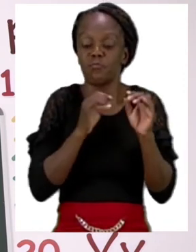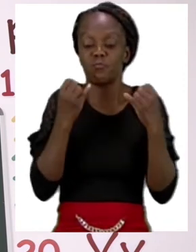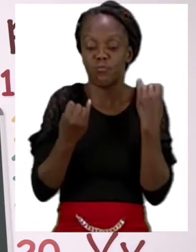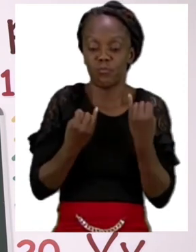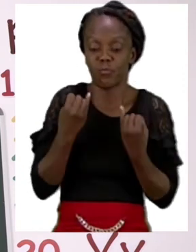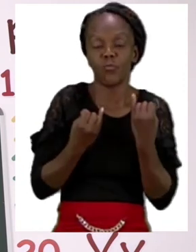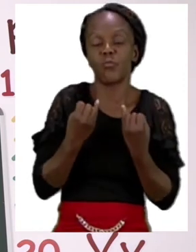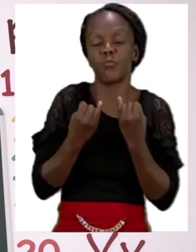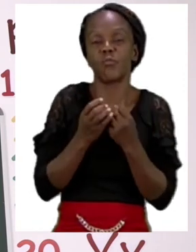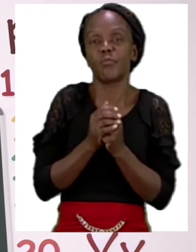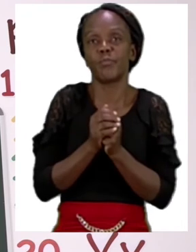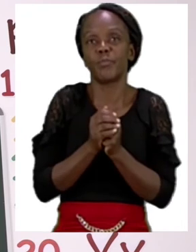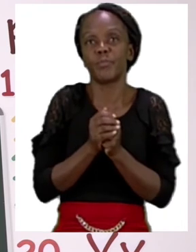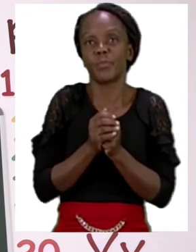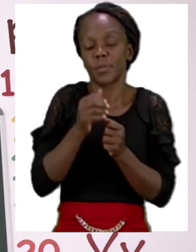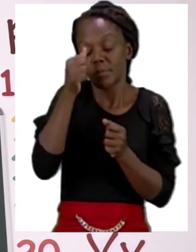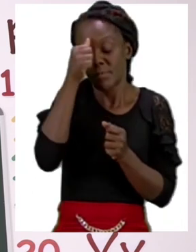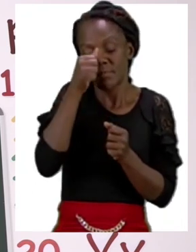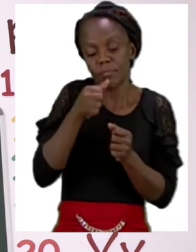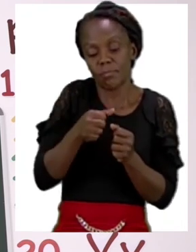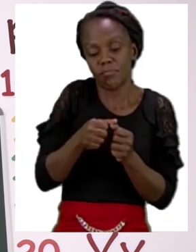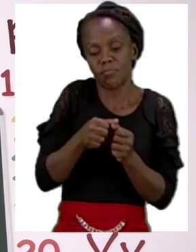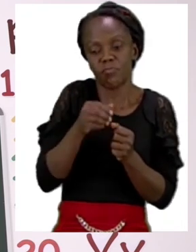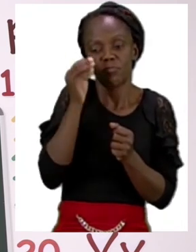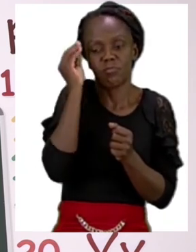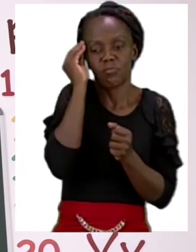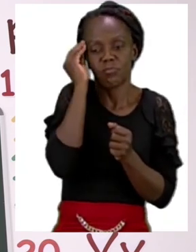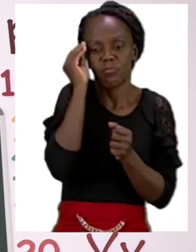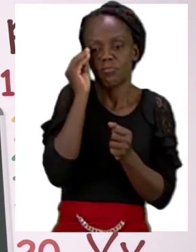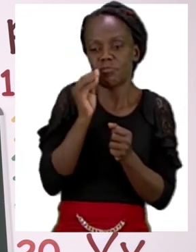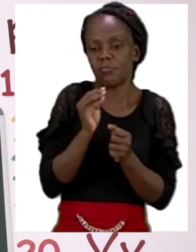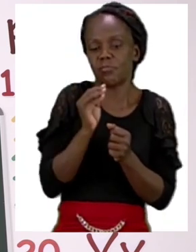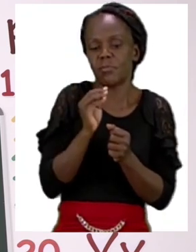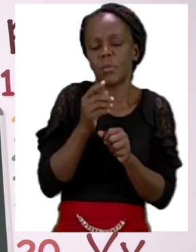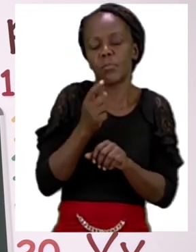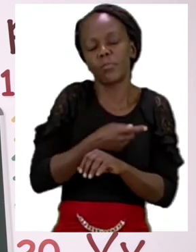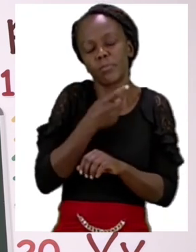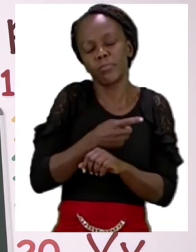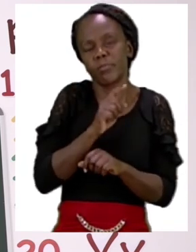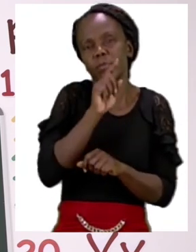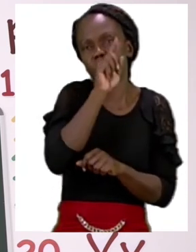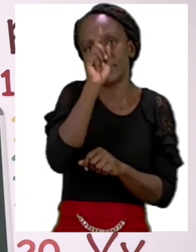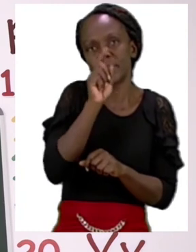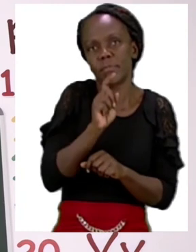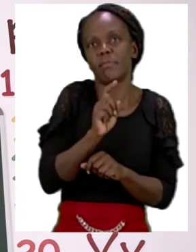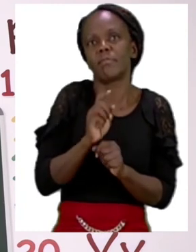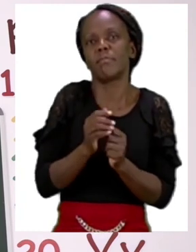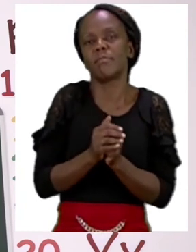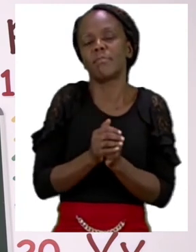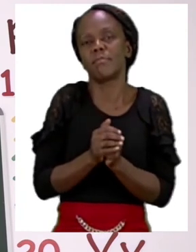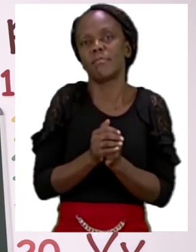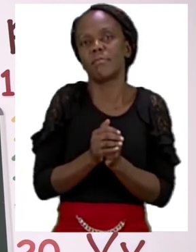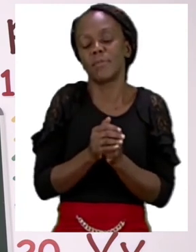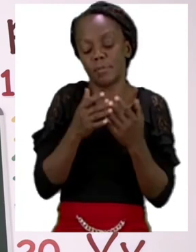Remember if you don't know you can always ask. So now that we are done with